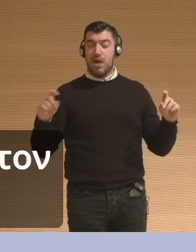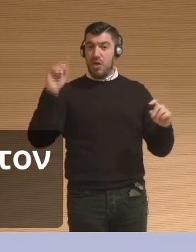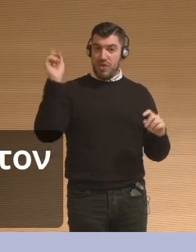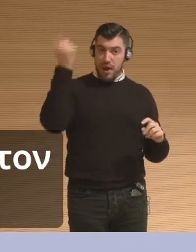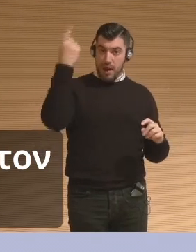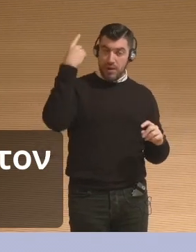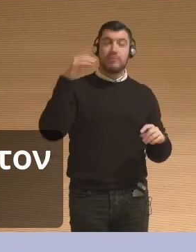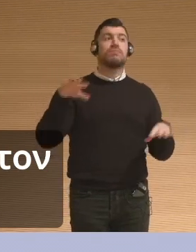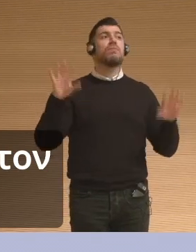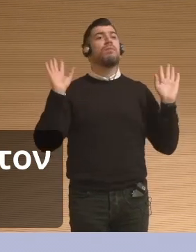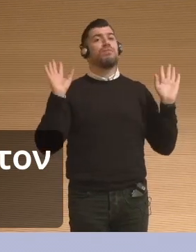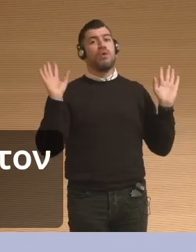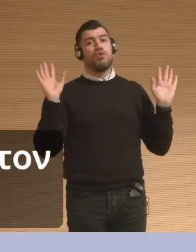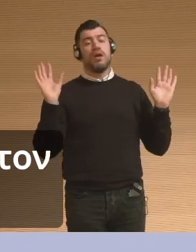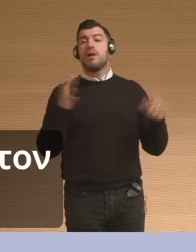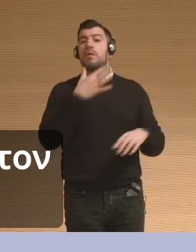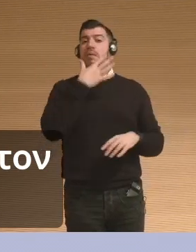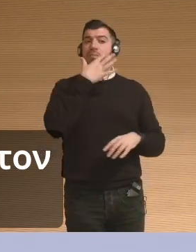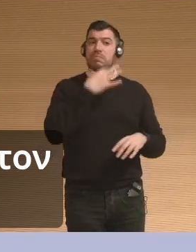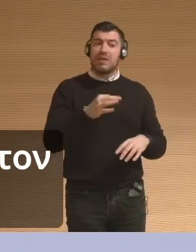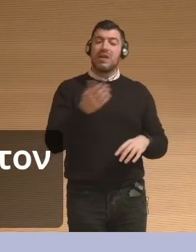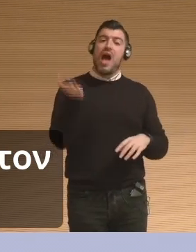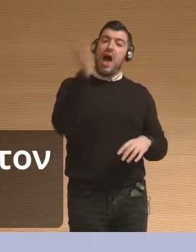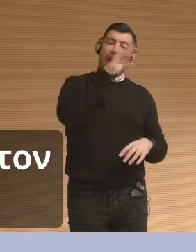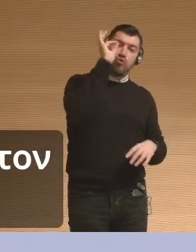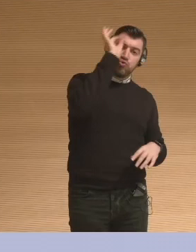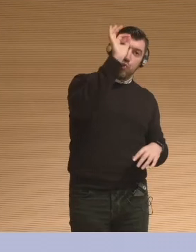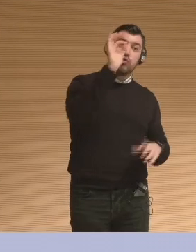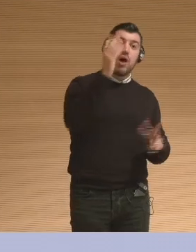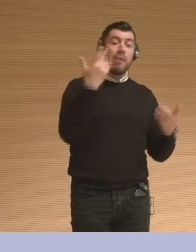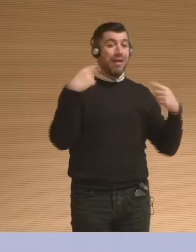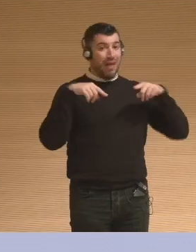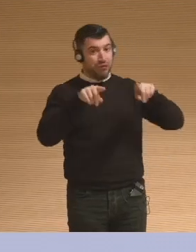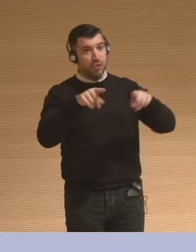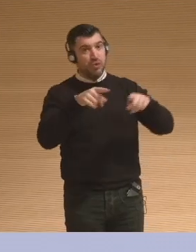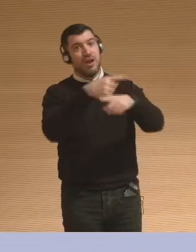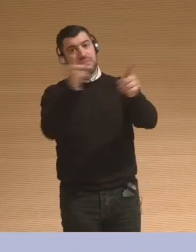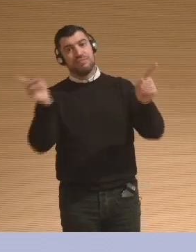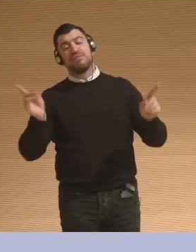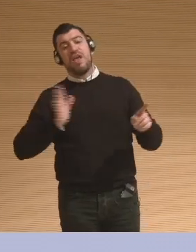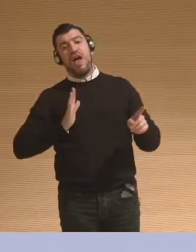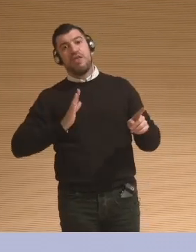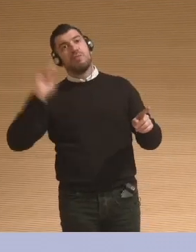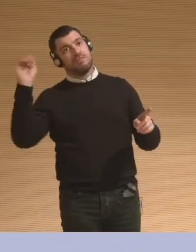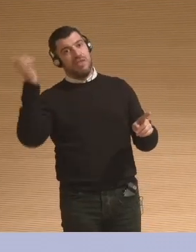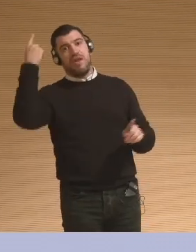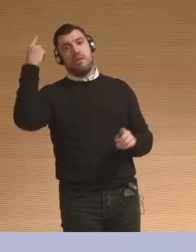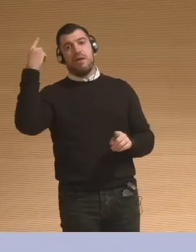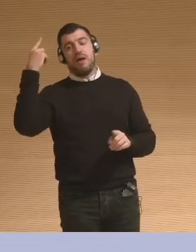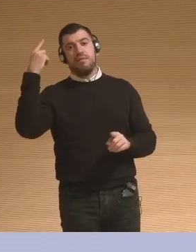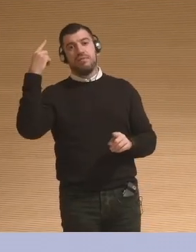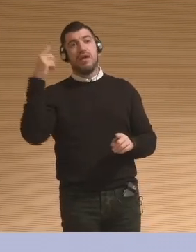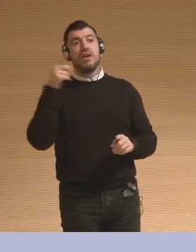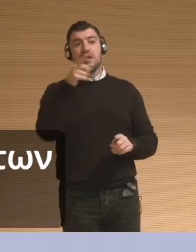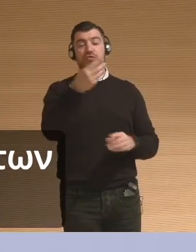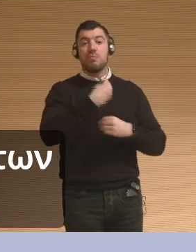possibility for thinking in this way and using objects in this way with intention in